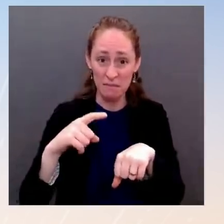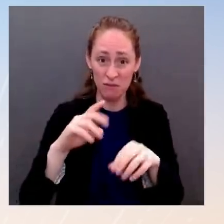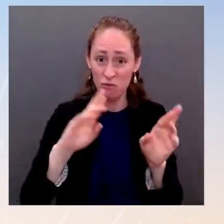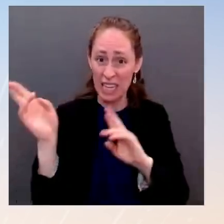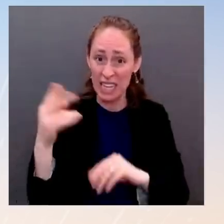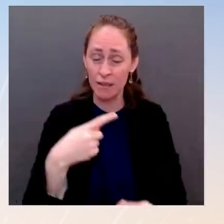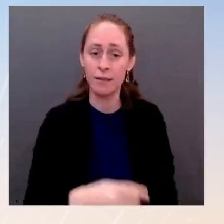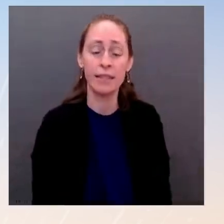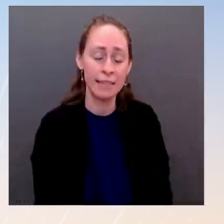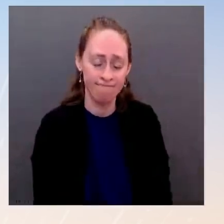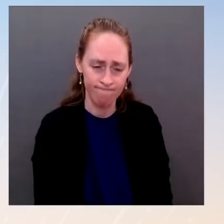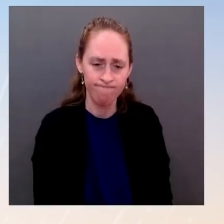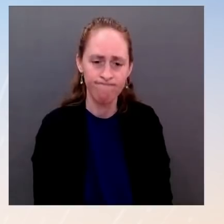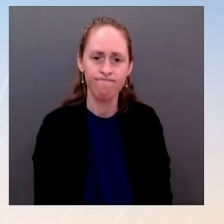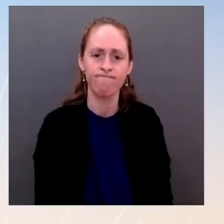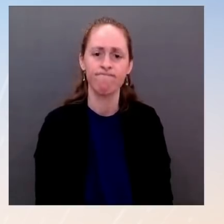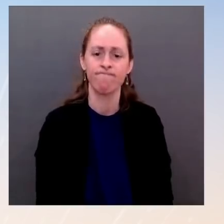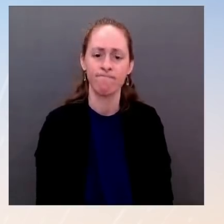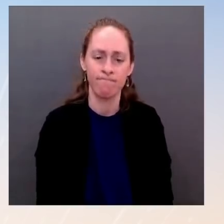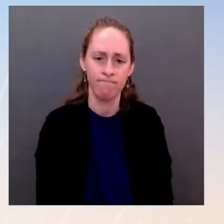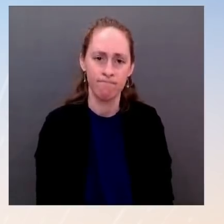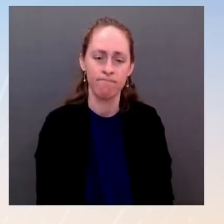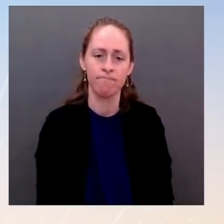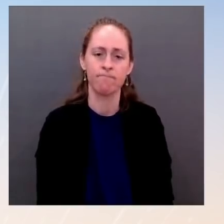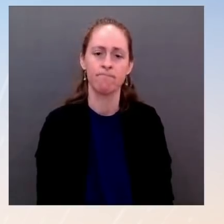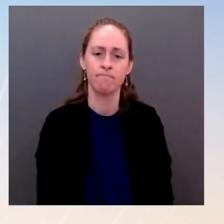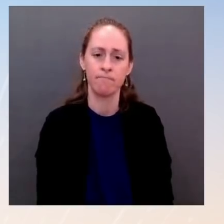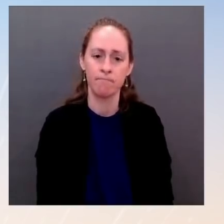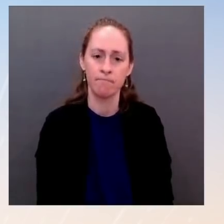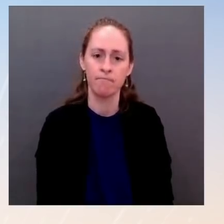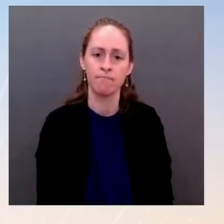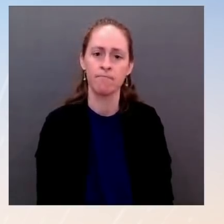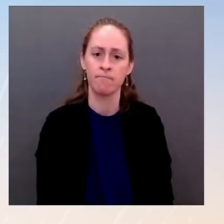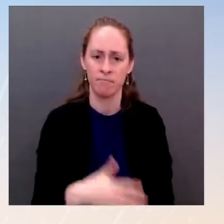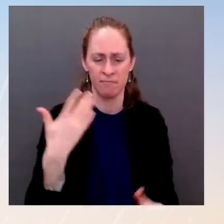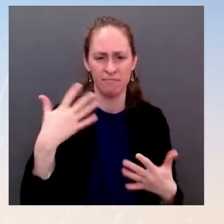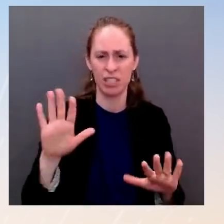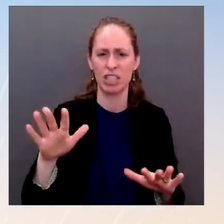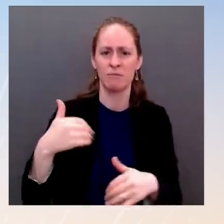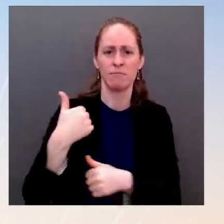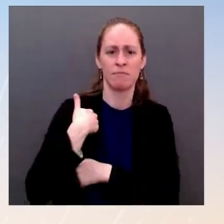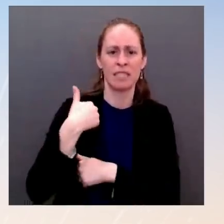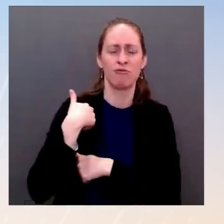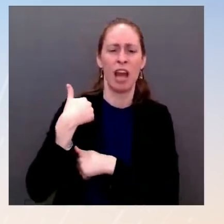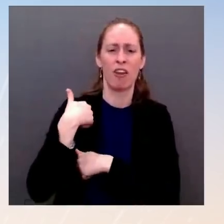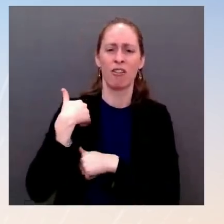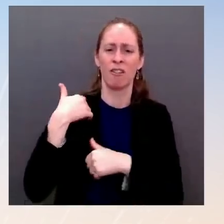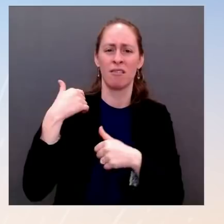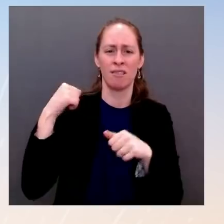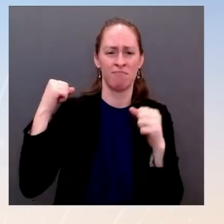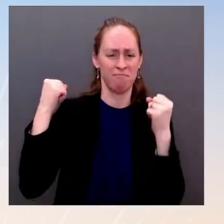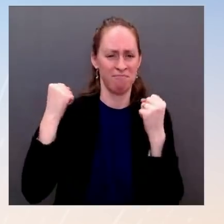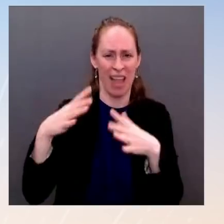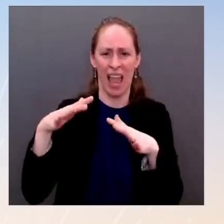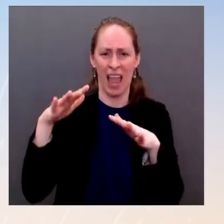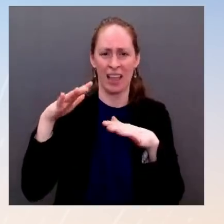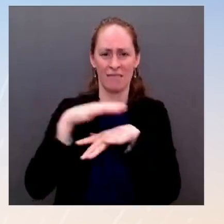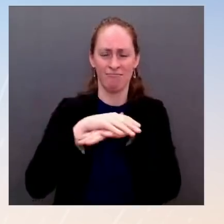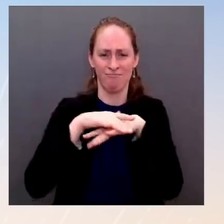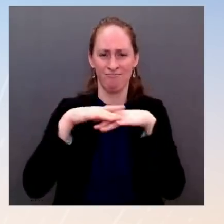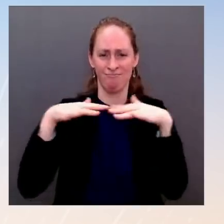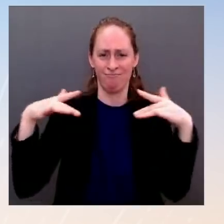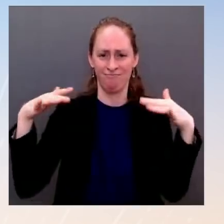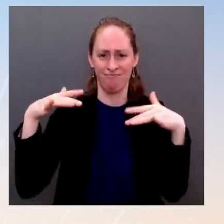action. I'm not sure exactly what you mean by, quote, full-scale invasion. But Russia could choose, in very short order, to